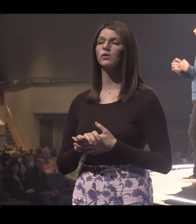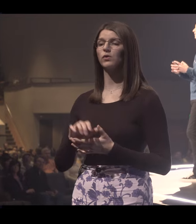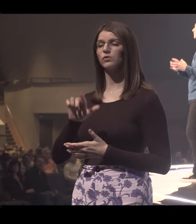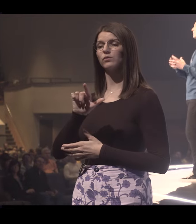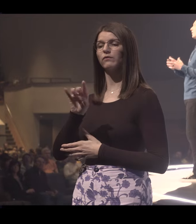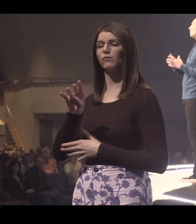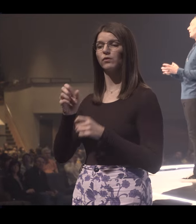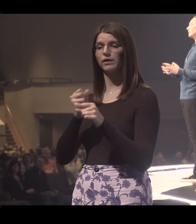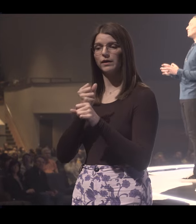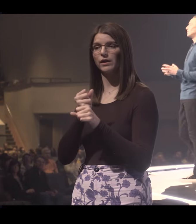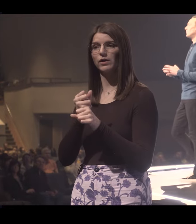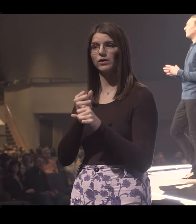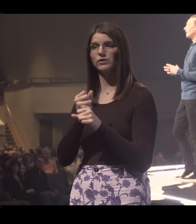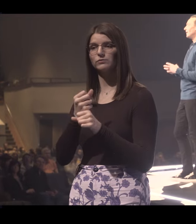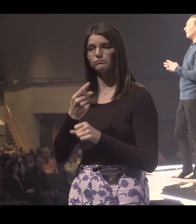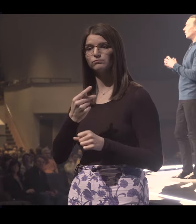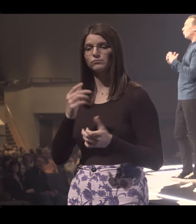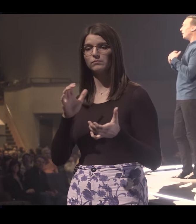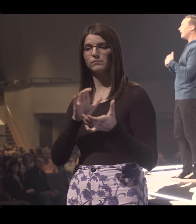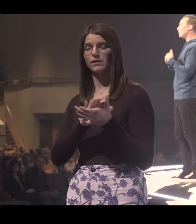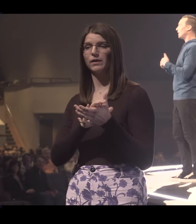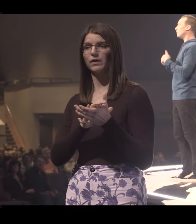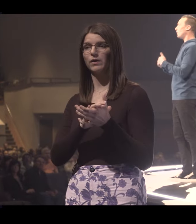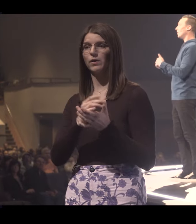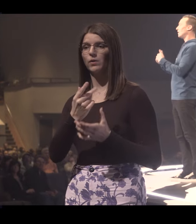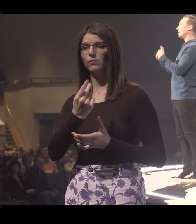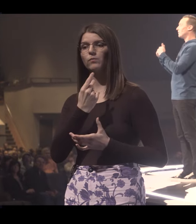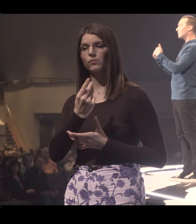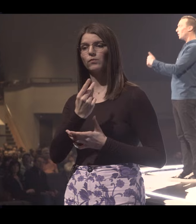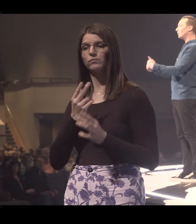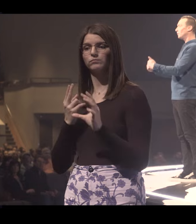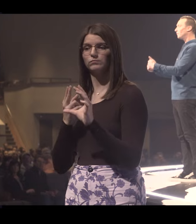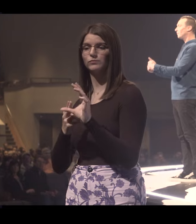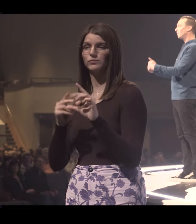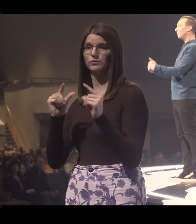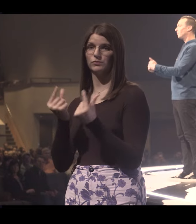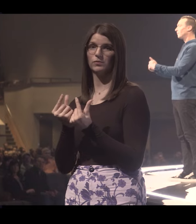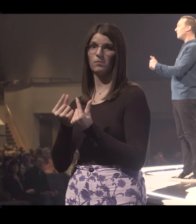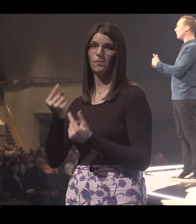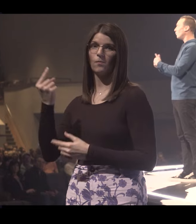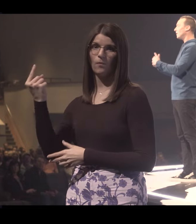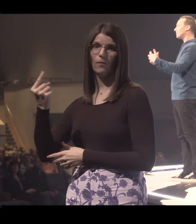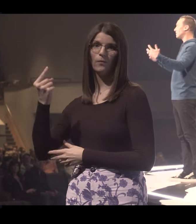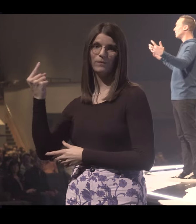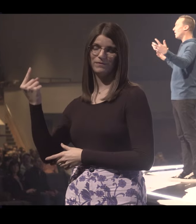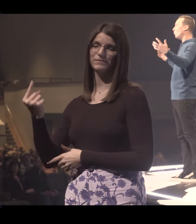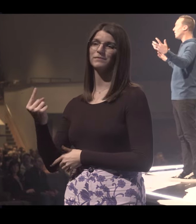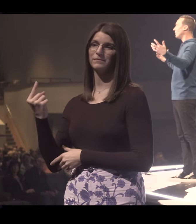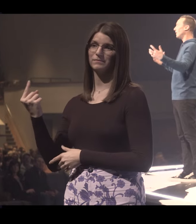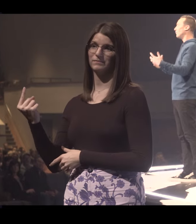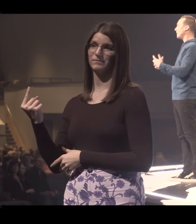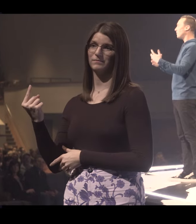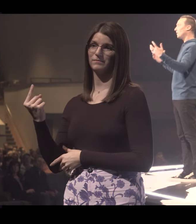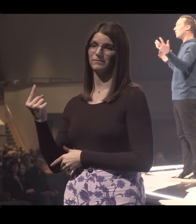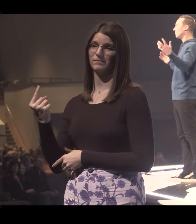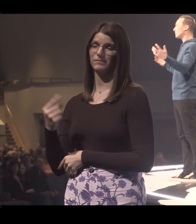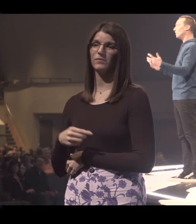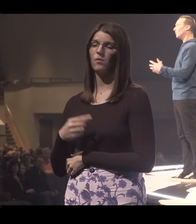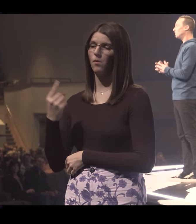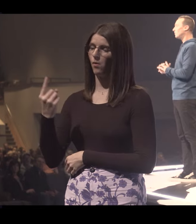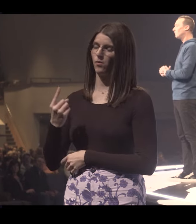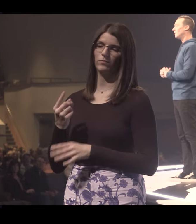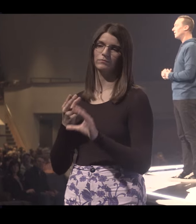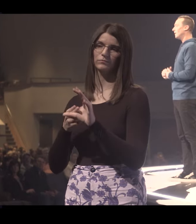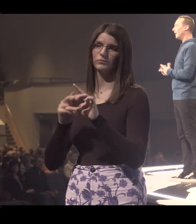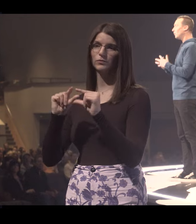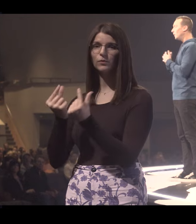For 24 years of our marriage, we have been a part of a small group. Never once, not one year have we